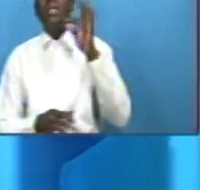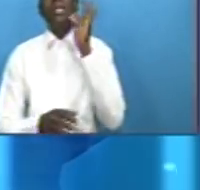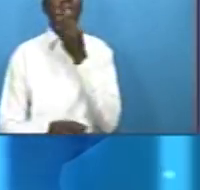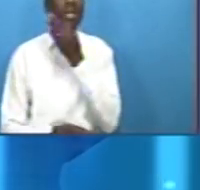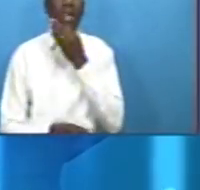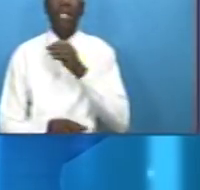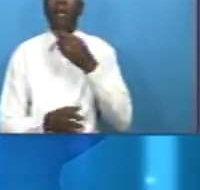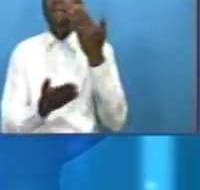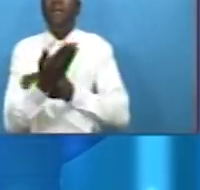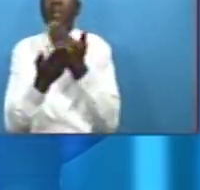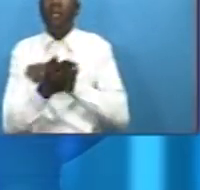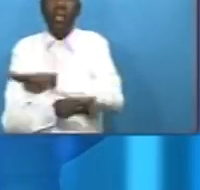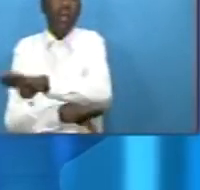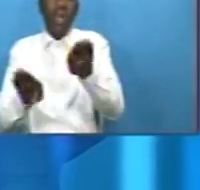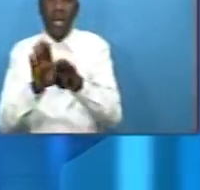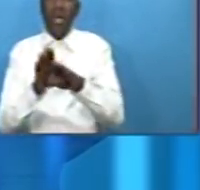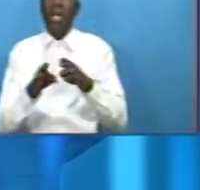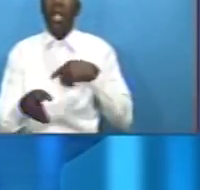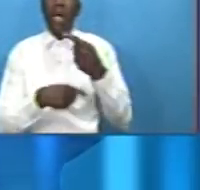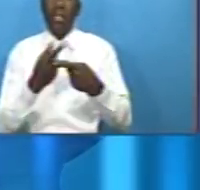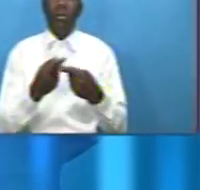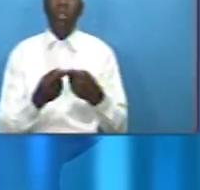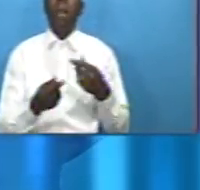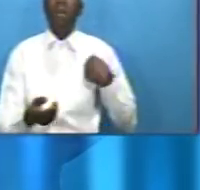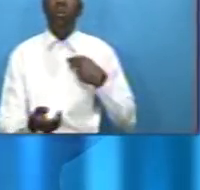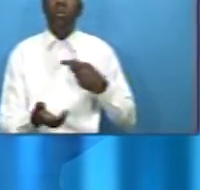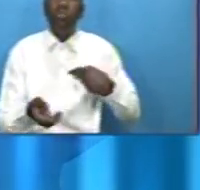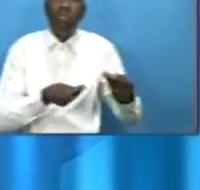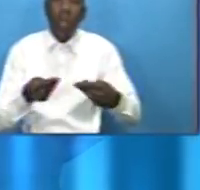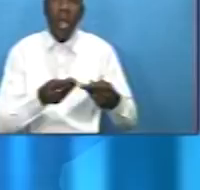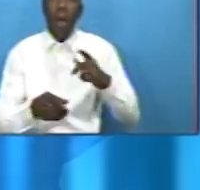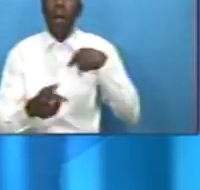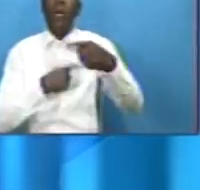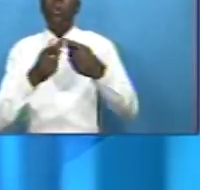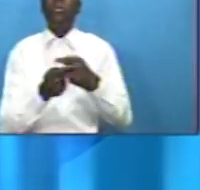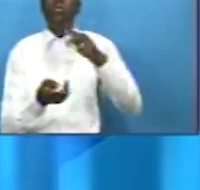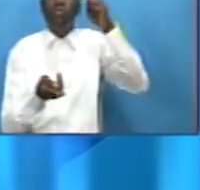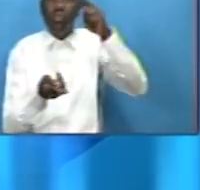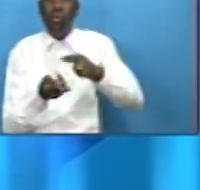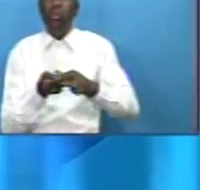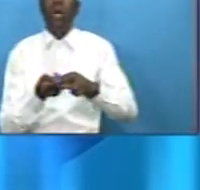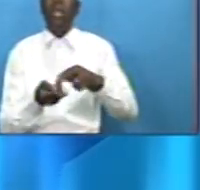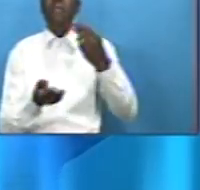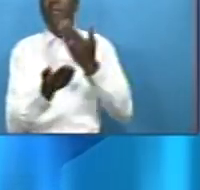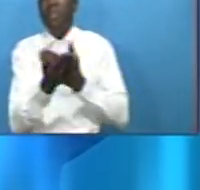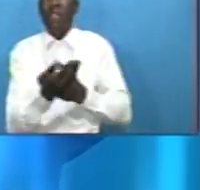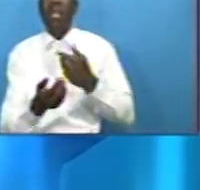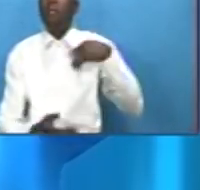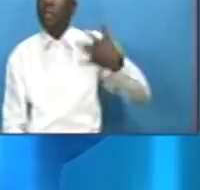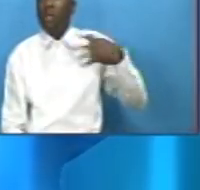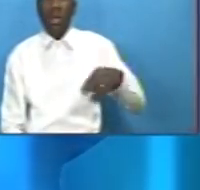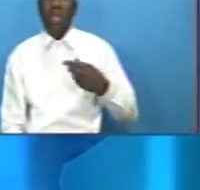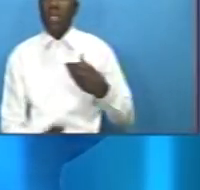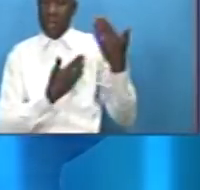and consumers about the reported shortage of fish and the high prices for them in recent months in sports news the